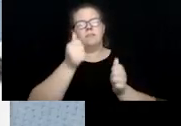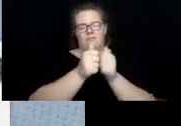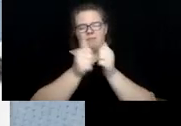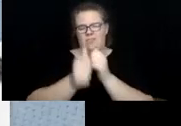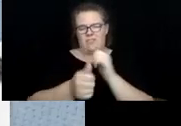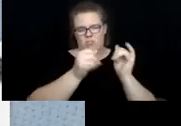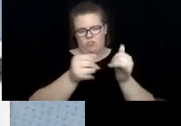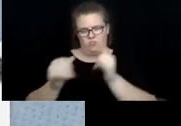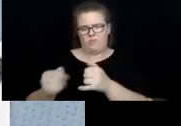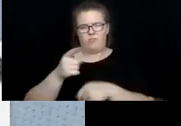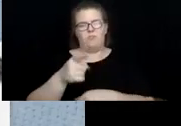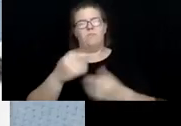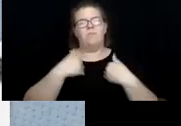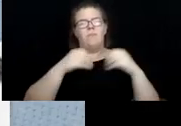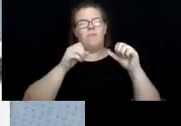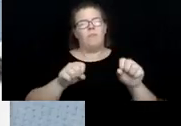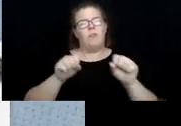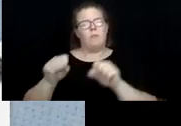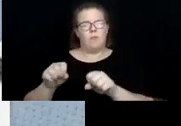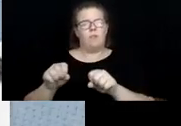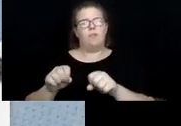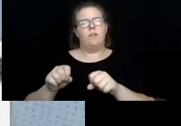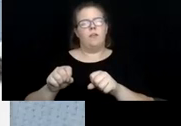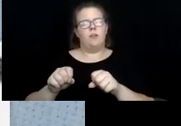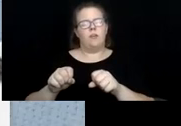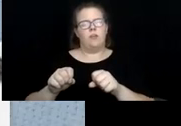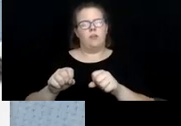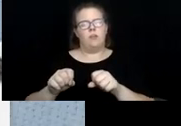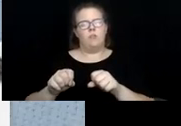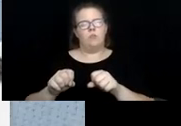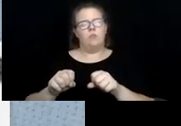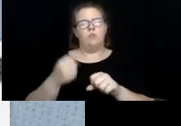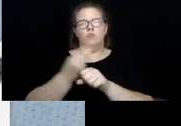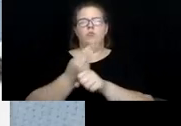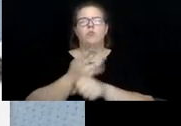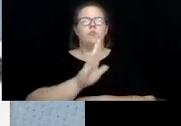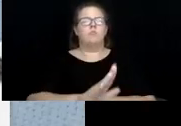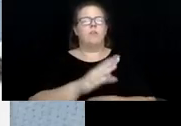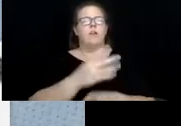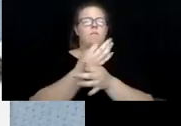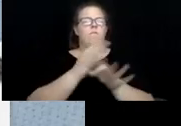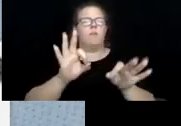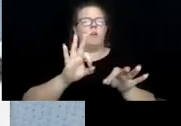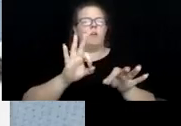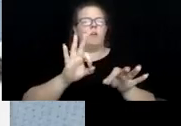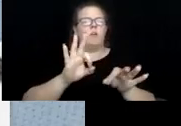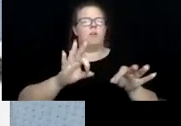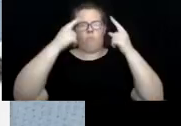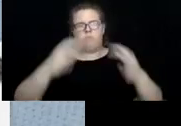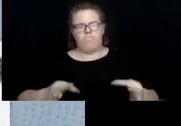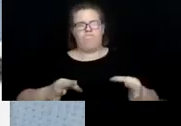the ability to exercise their freedom of choice in making their decisions.